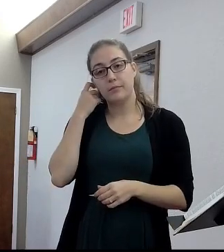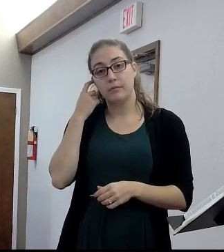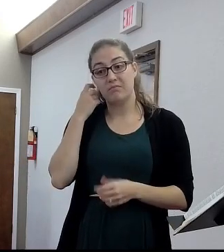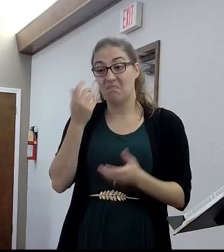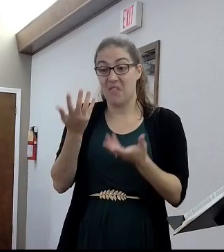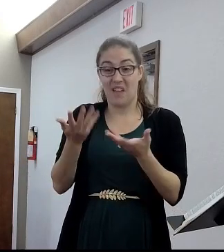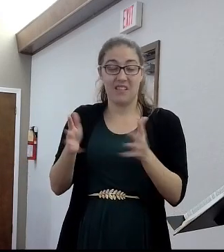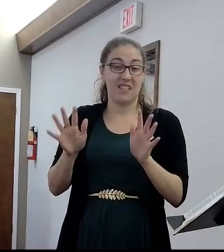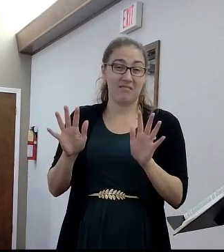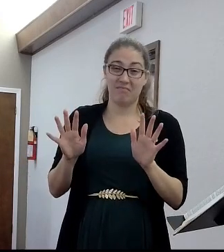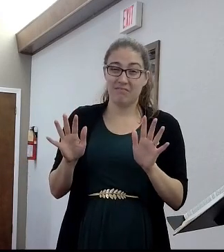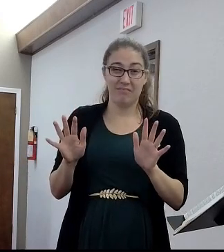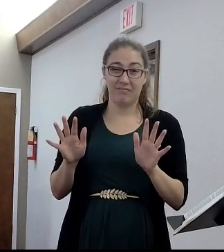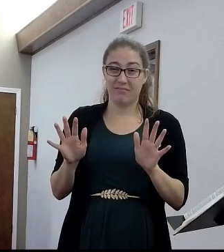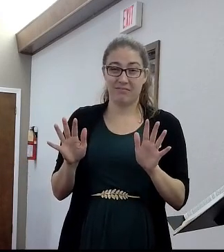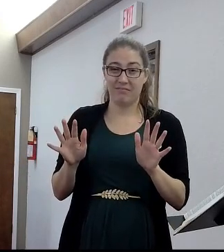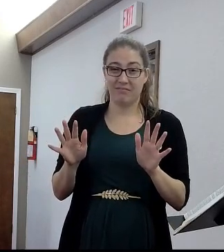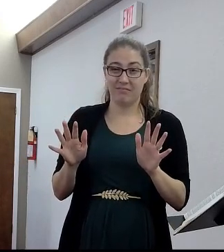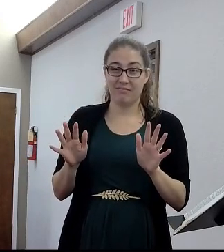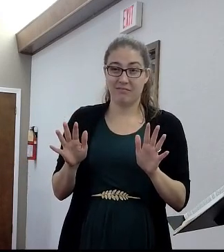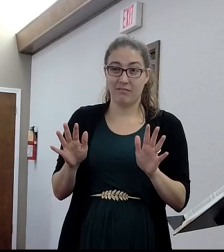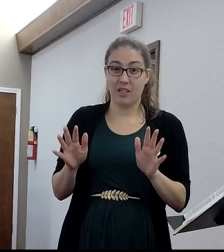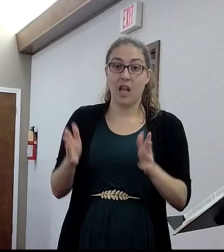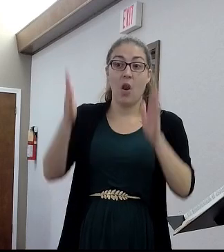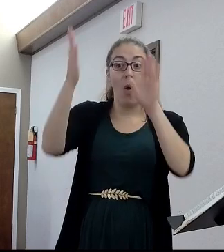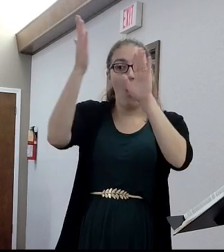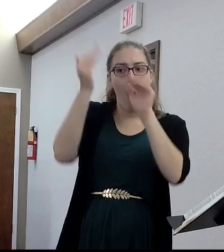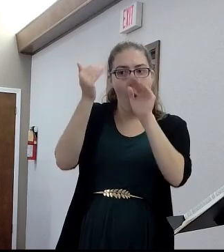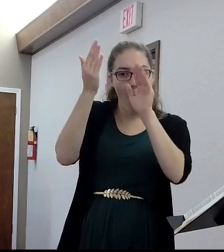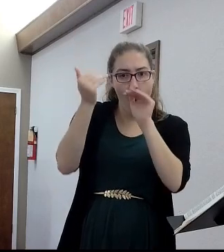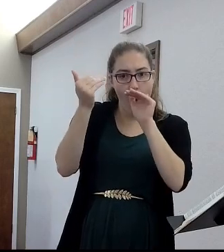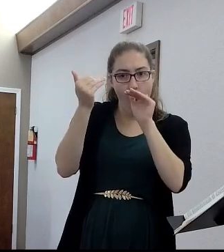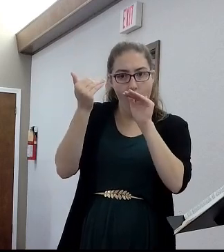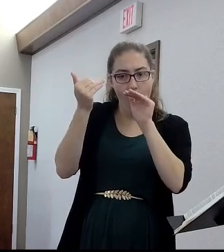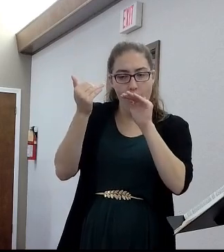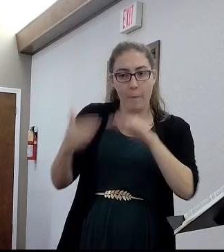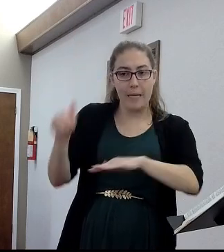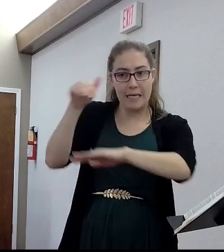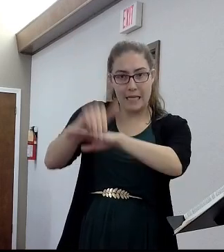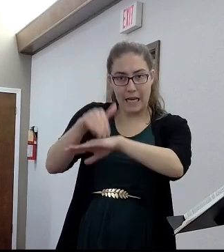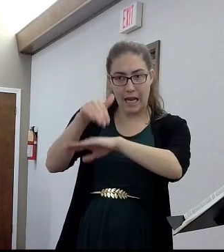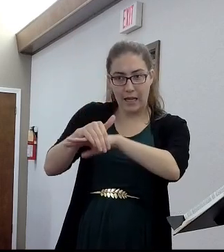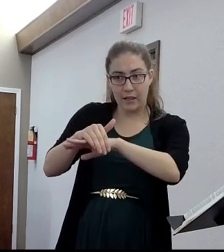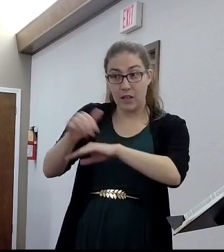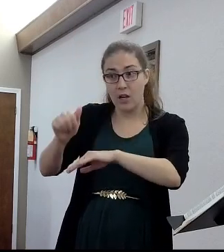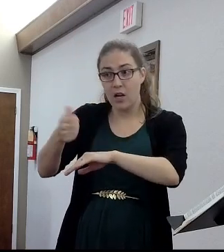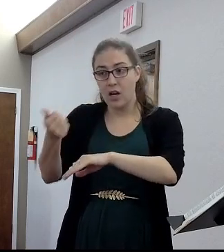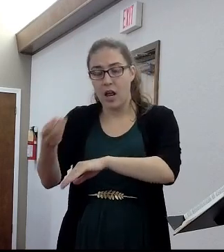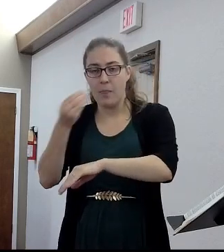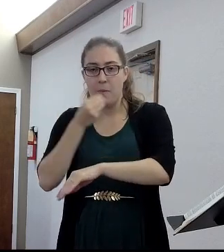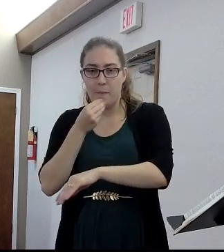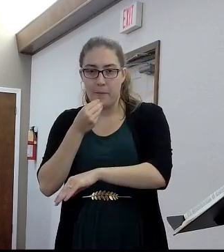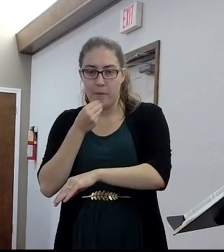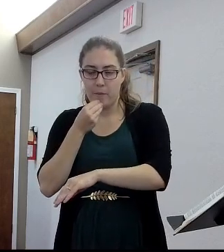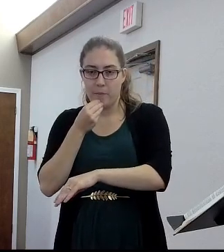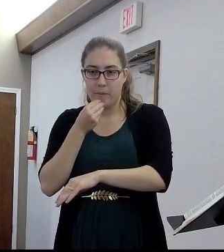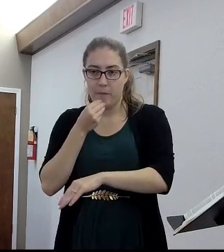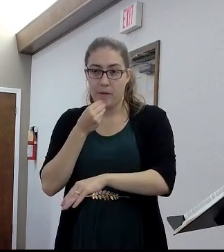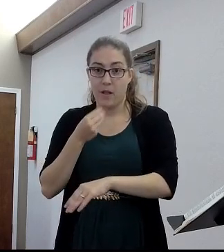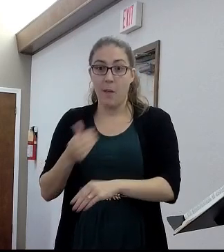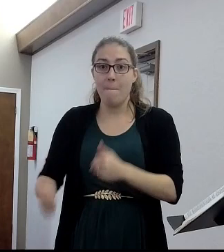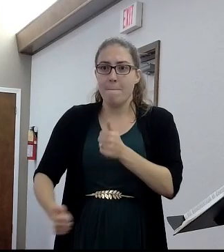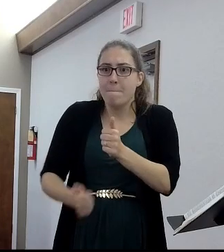That's it. And they would have hoped to have a meal before they went to bed. That is most of humanity